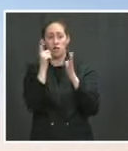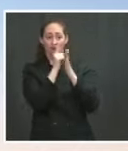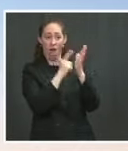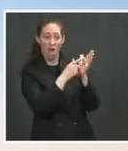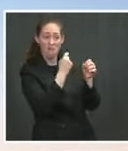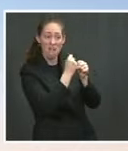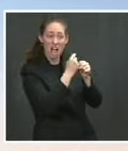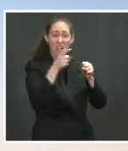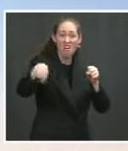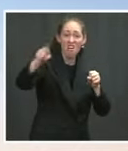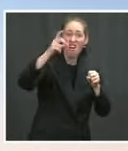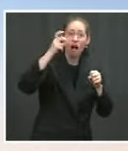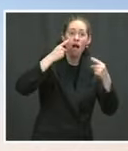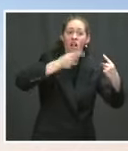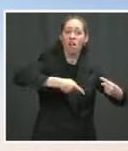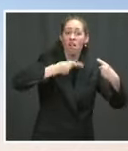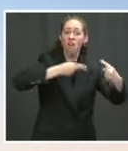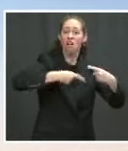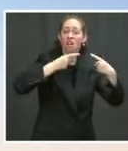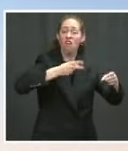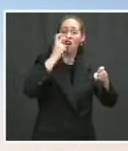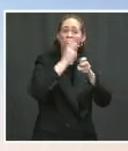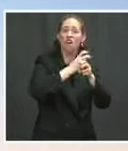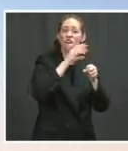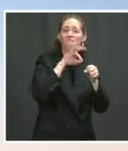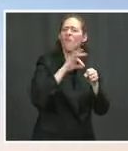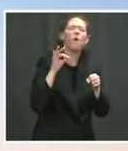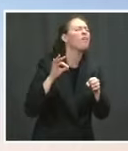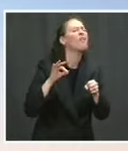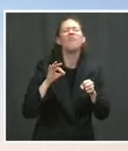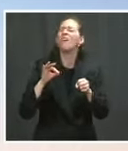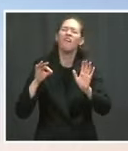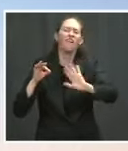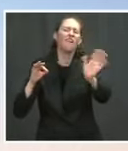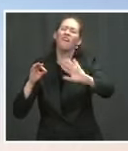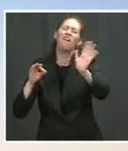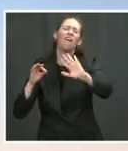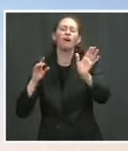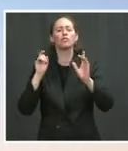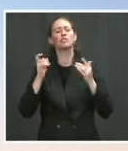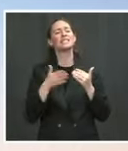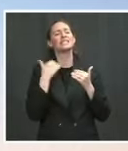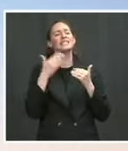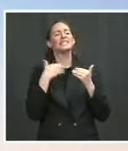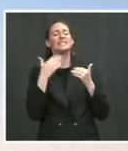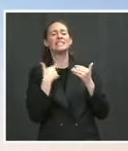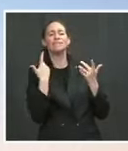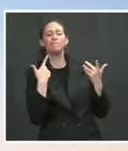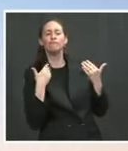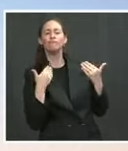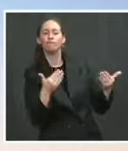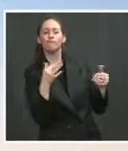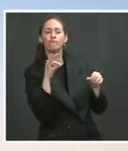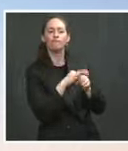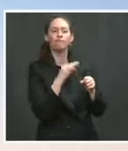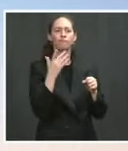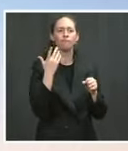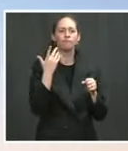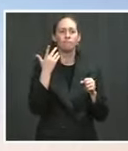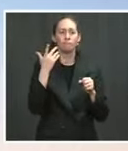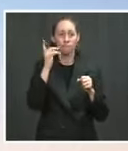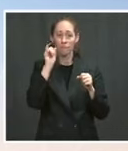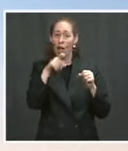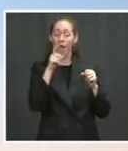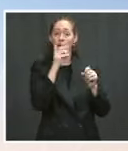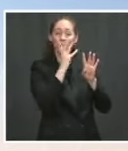across the country should make it easier to vote, should not place limitations on giving food or water to people in any capacity in the line, should